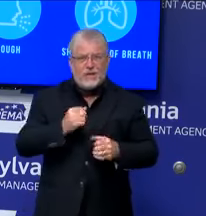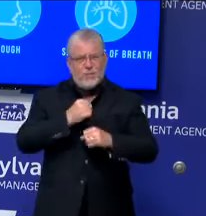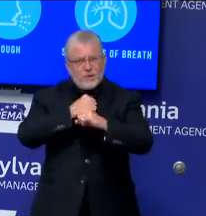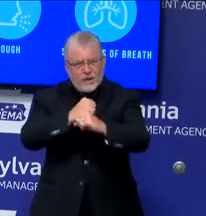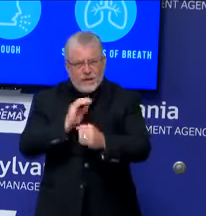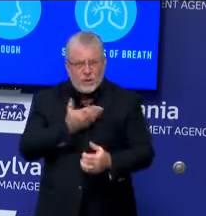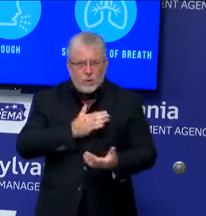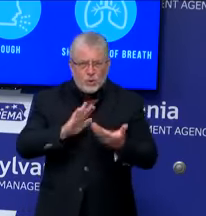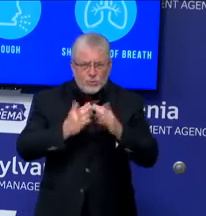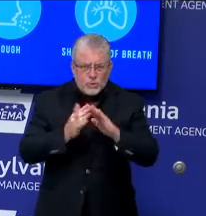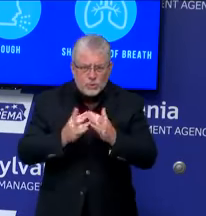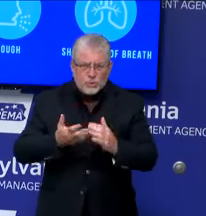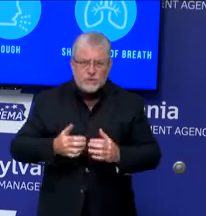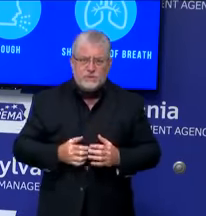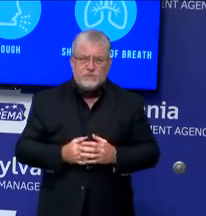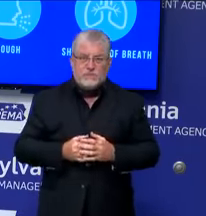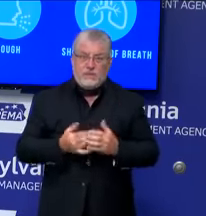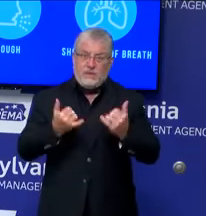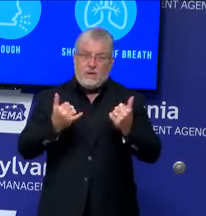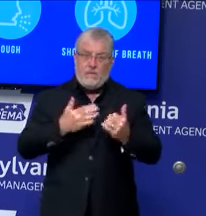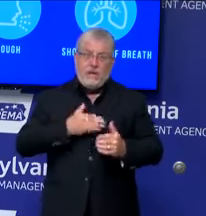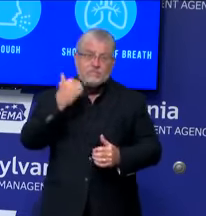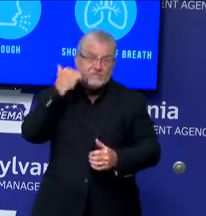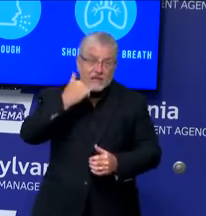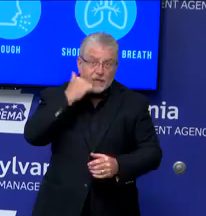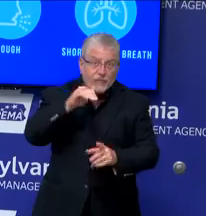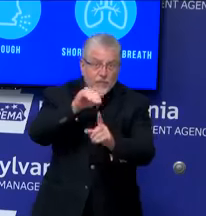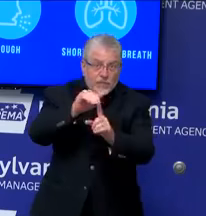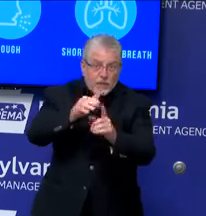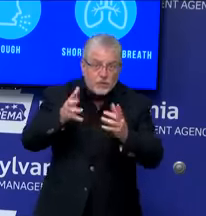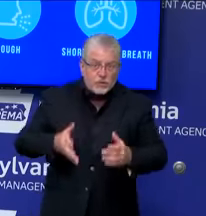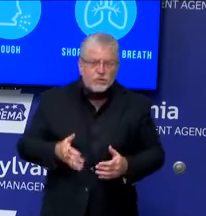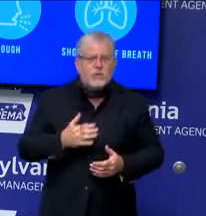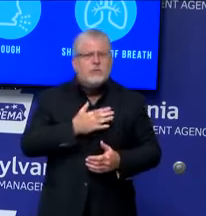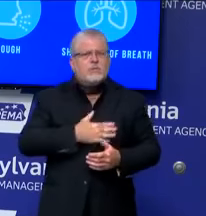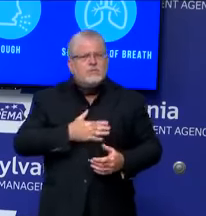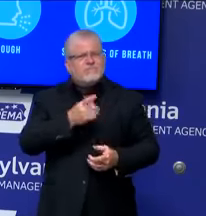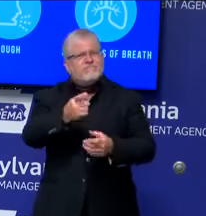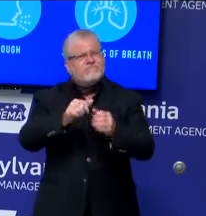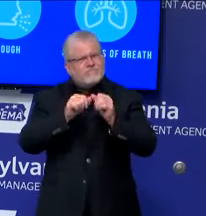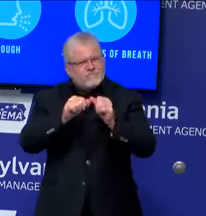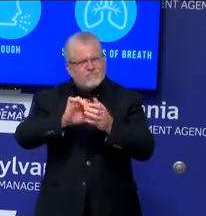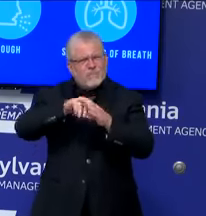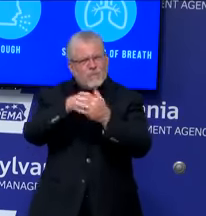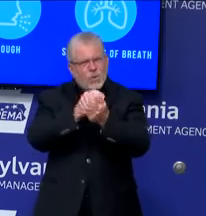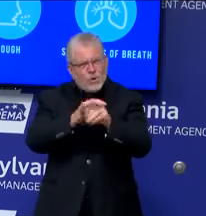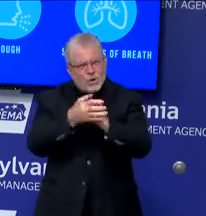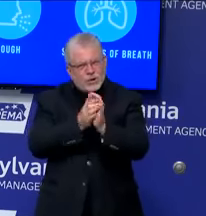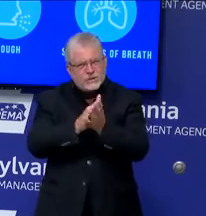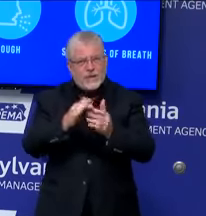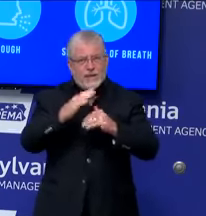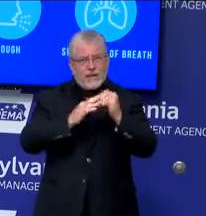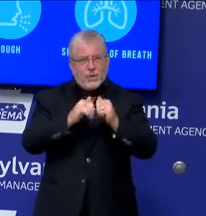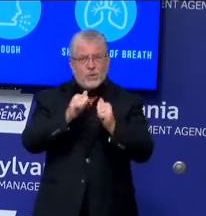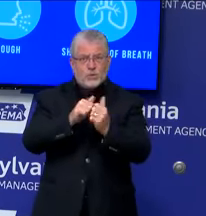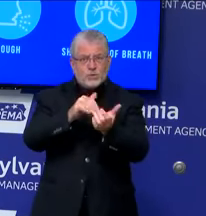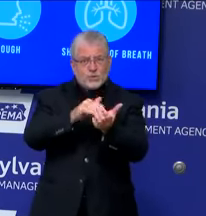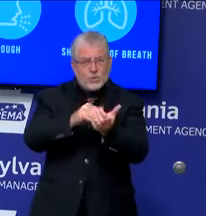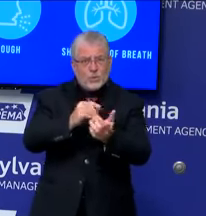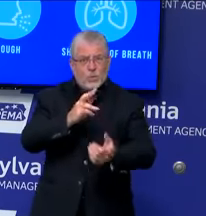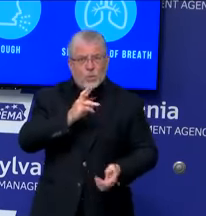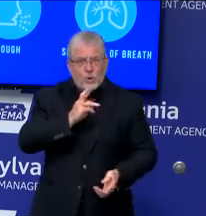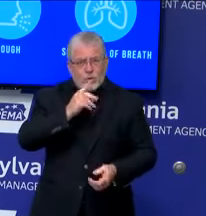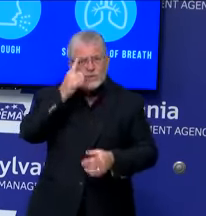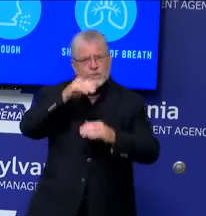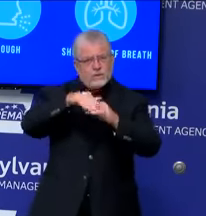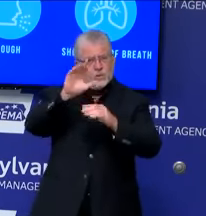Now, here are my daily reminders. Please wash your hands with soap and water for at least 20 seconds, or the time that